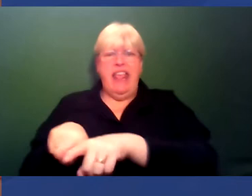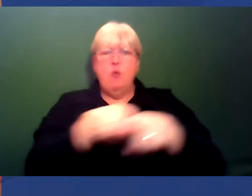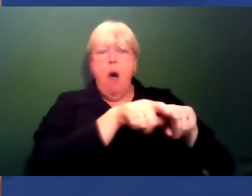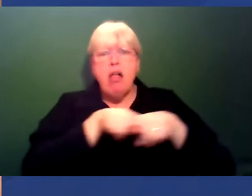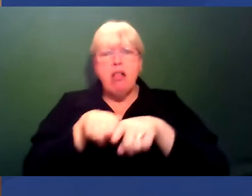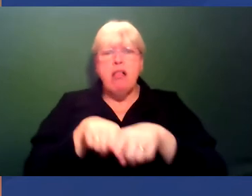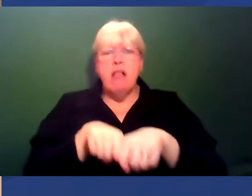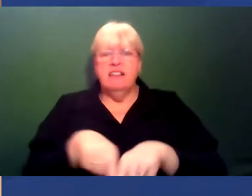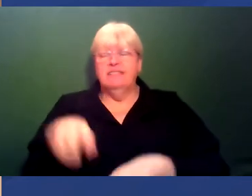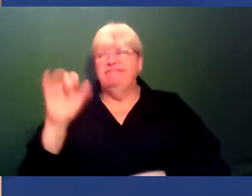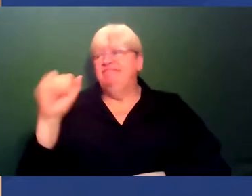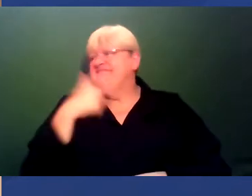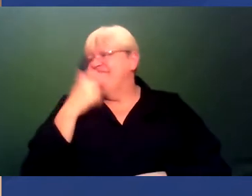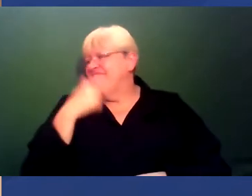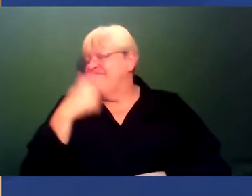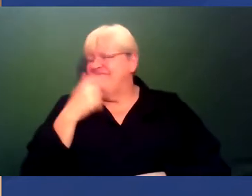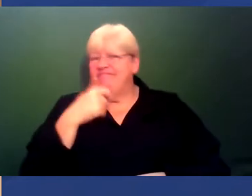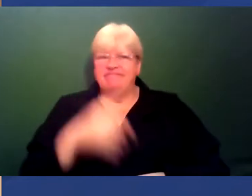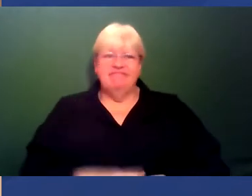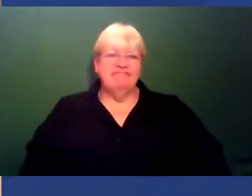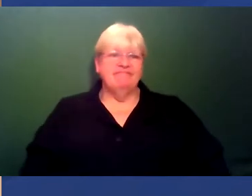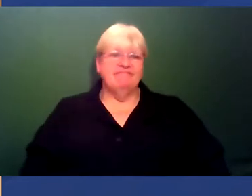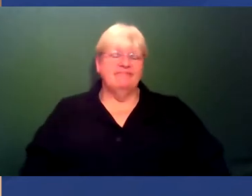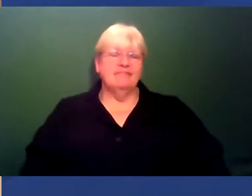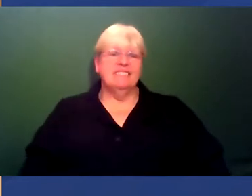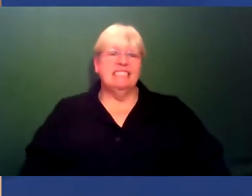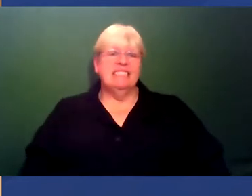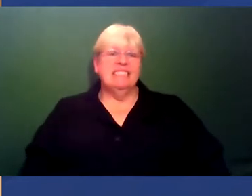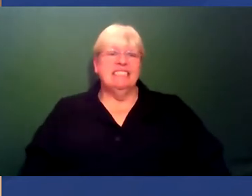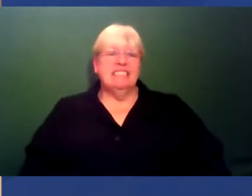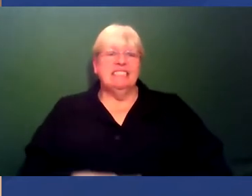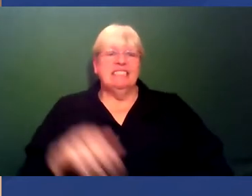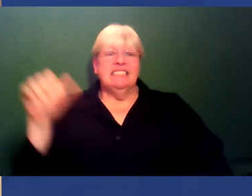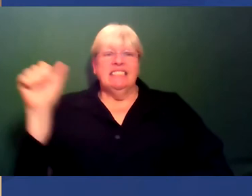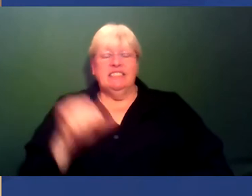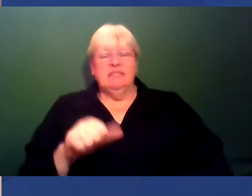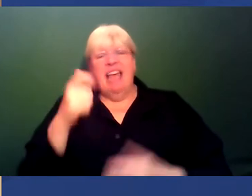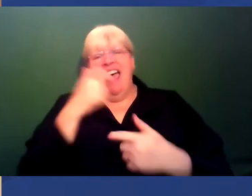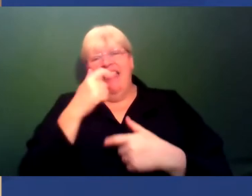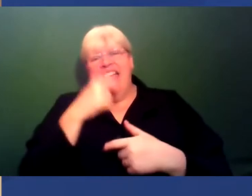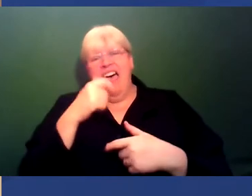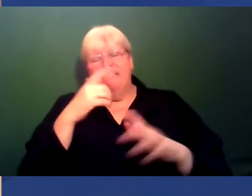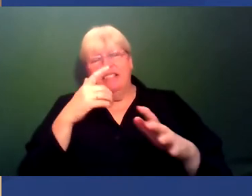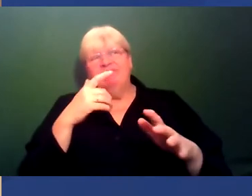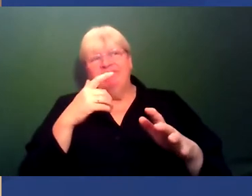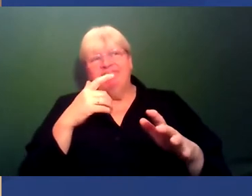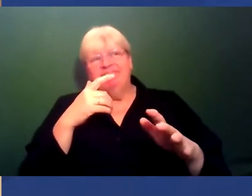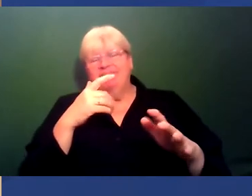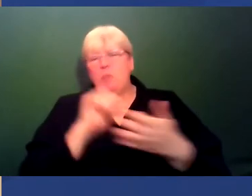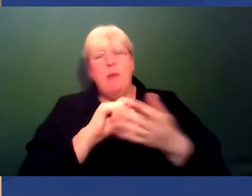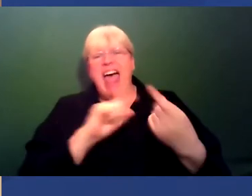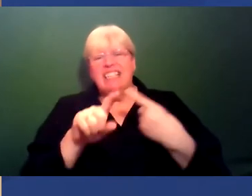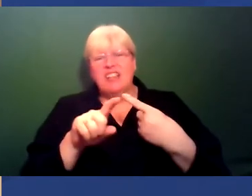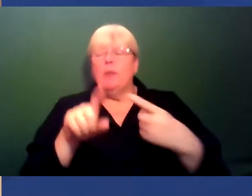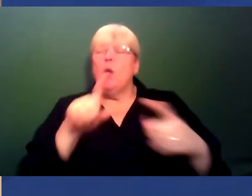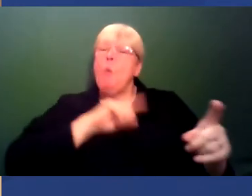Yeah, does my laugh serve as an answer? I should, I should be a bit more constructive than just laughing. The reason that's,